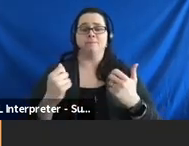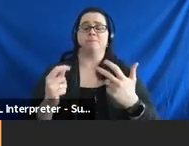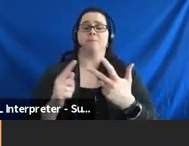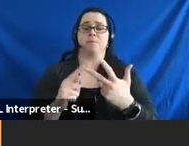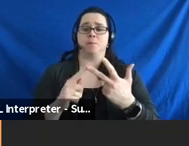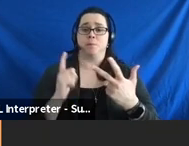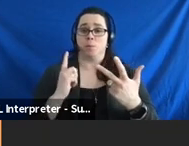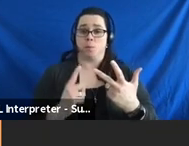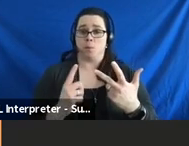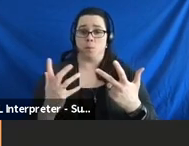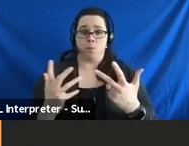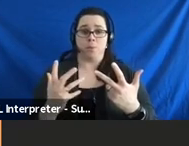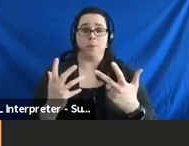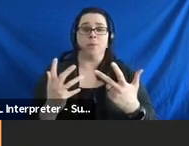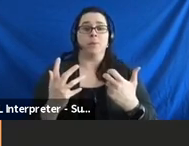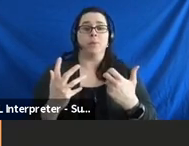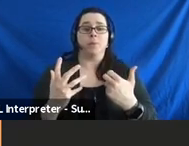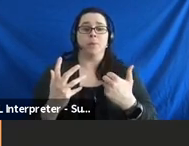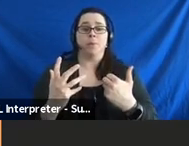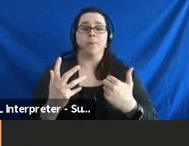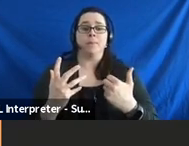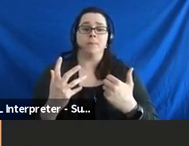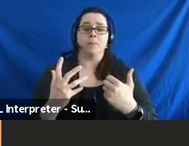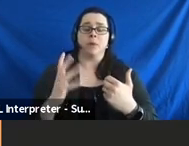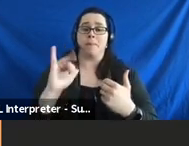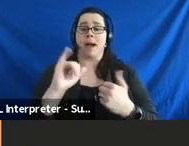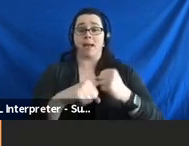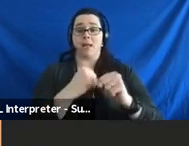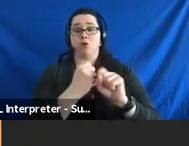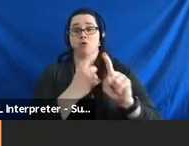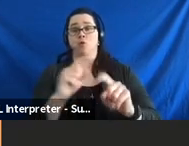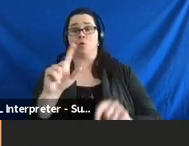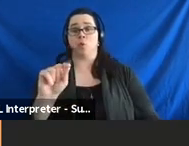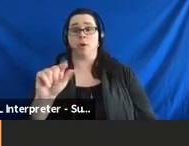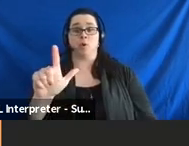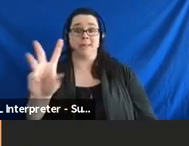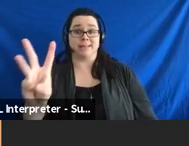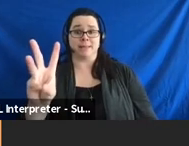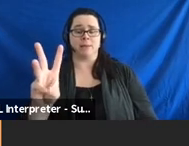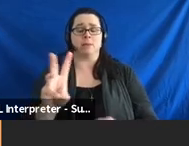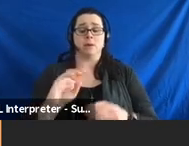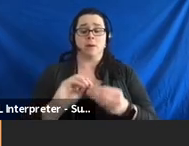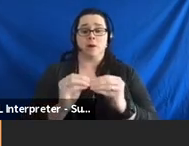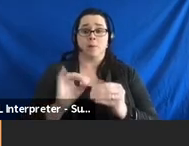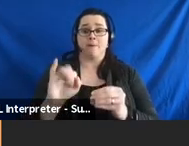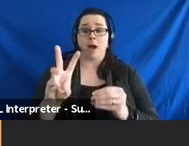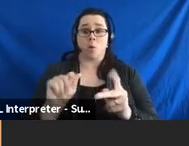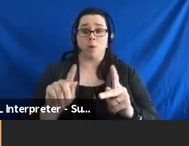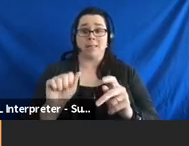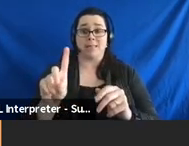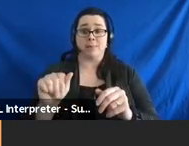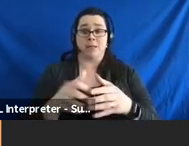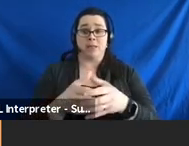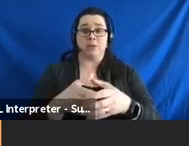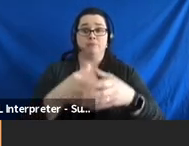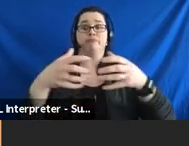third objective under this goal is by 2026, we will increase the number of Iowans with disabilities who